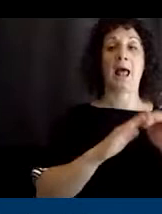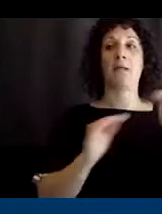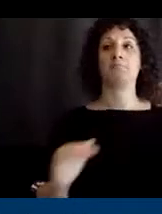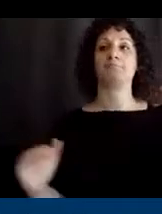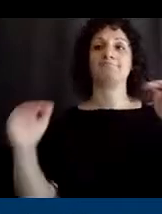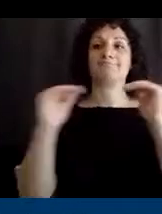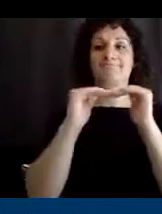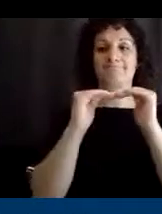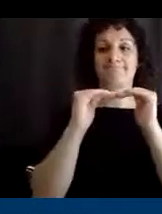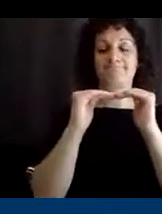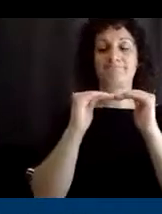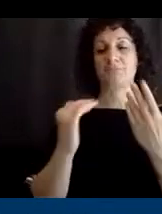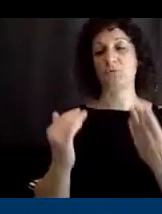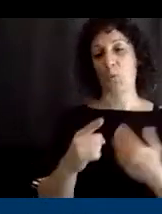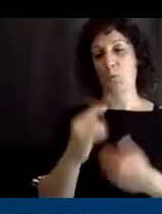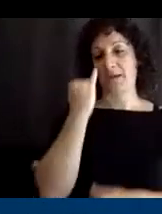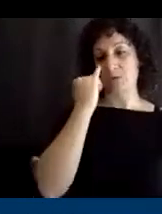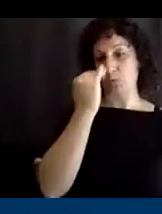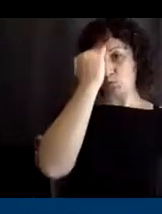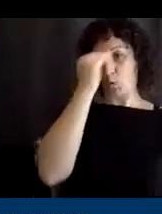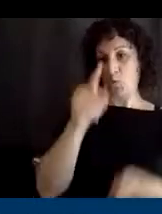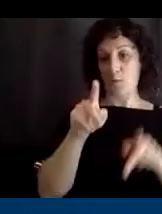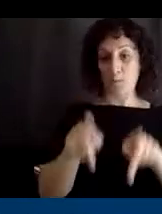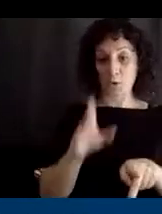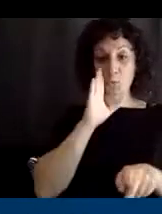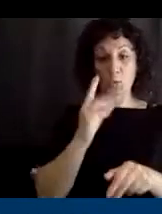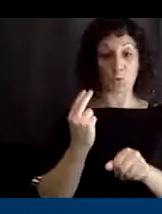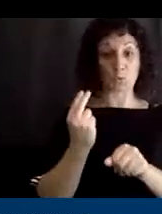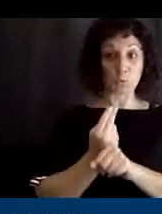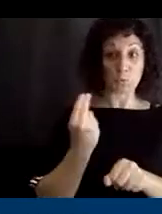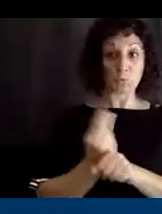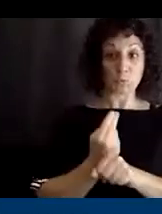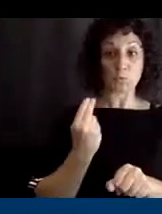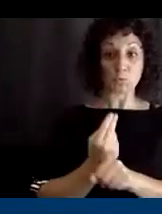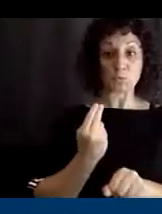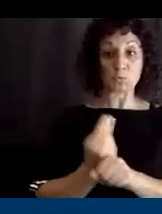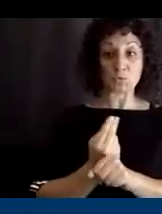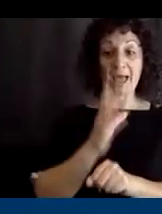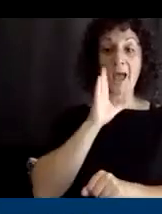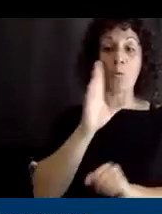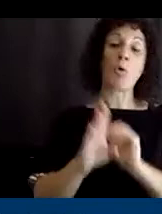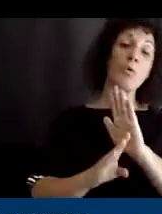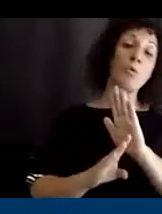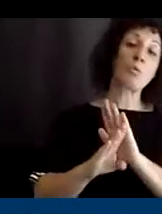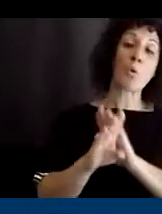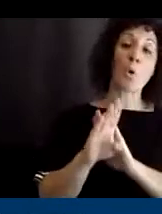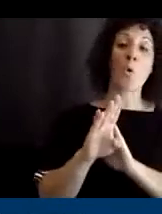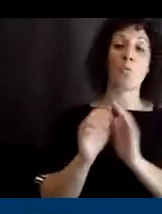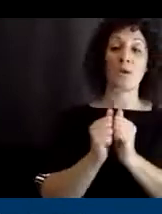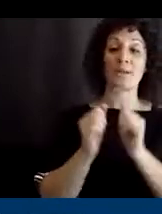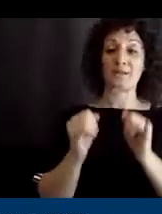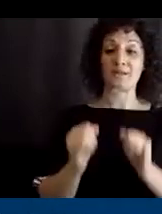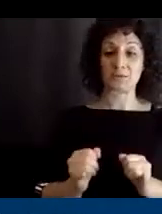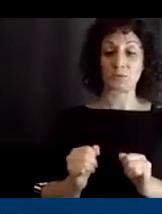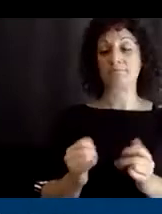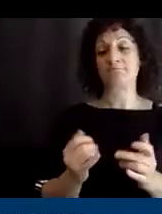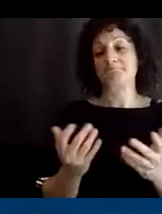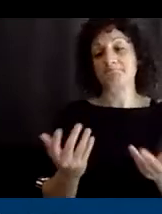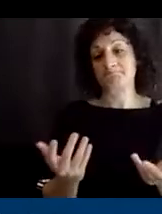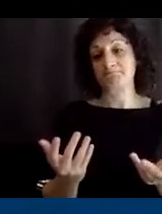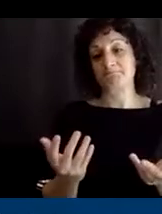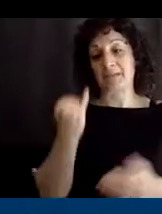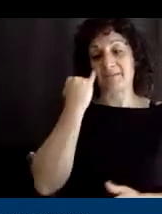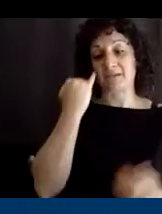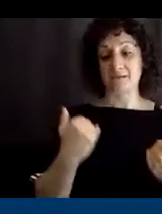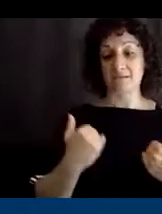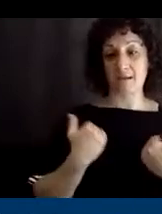you know, that it's something that this person is going to use and it's also something that will grow with the individual. So, um, even if they're younger